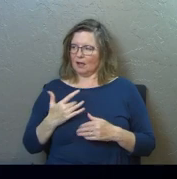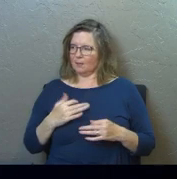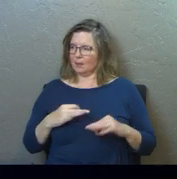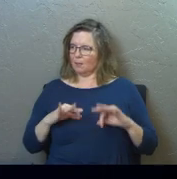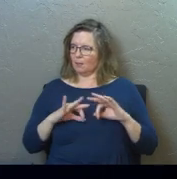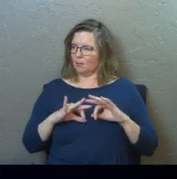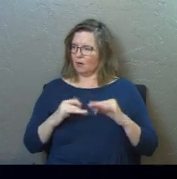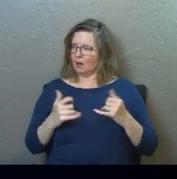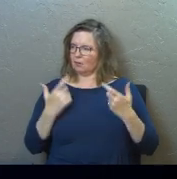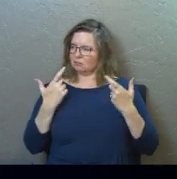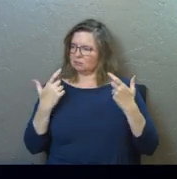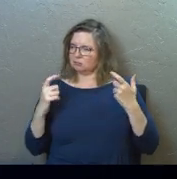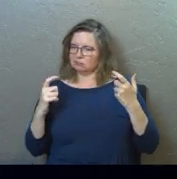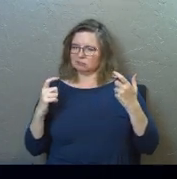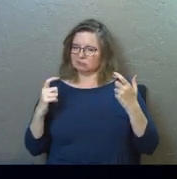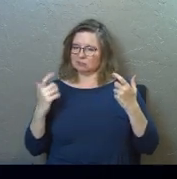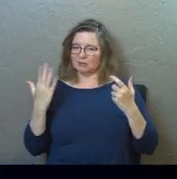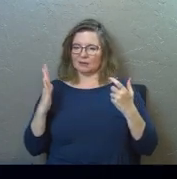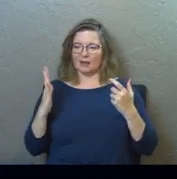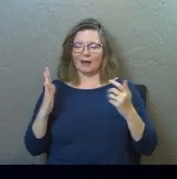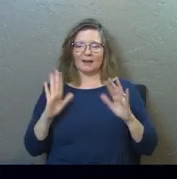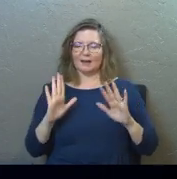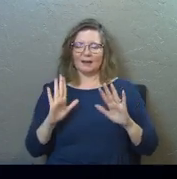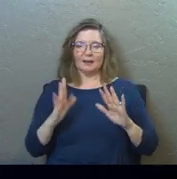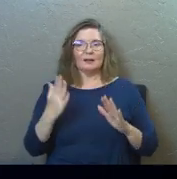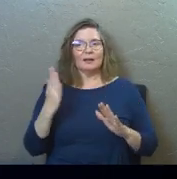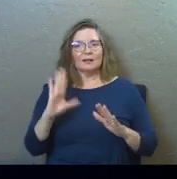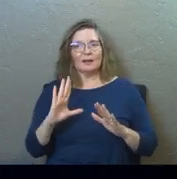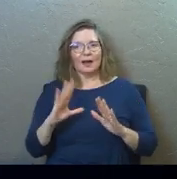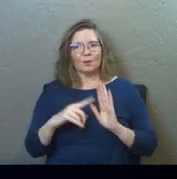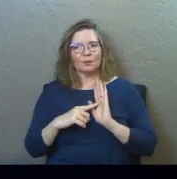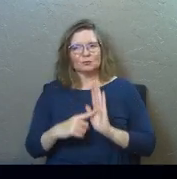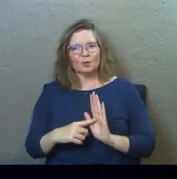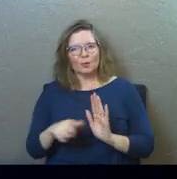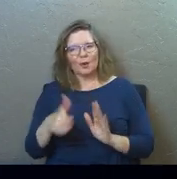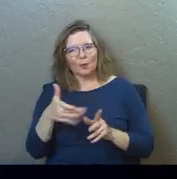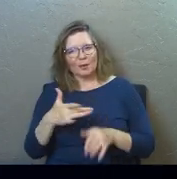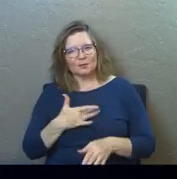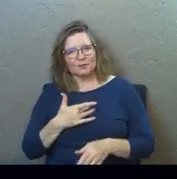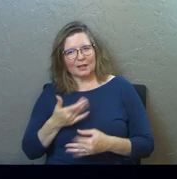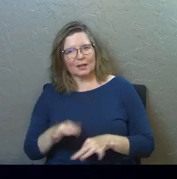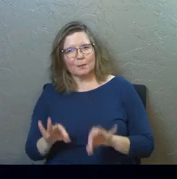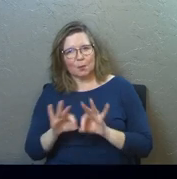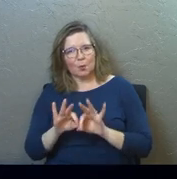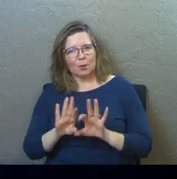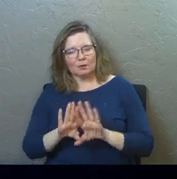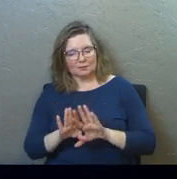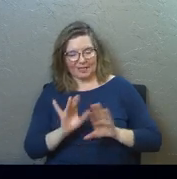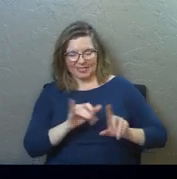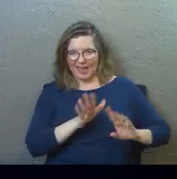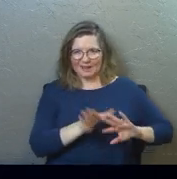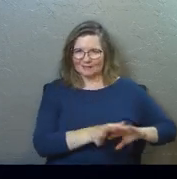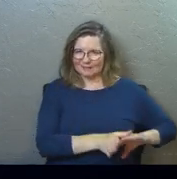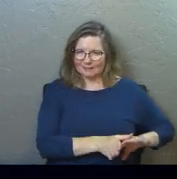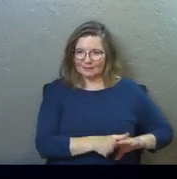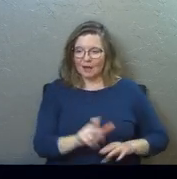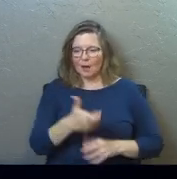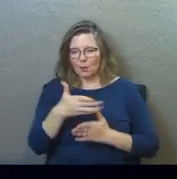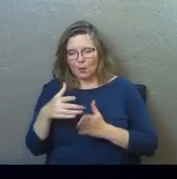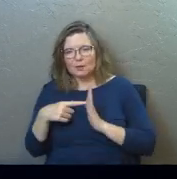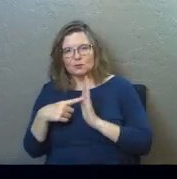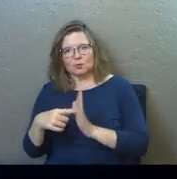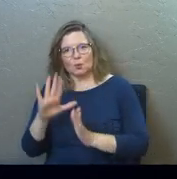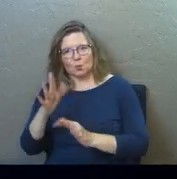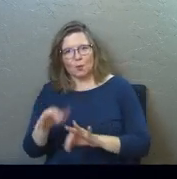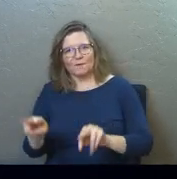important now, God has other ways for you to feel important, he has other ways to build up your value that's not